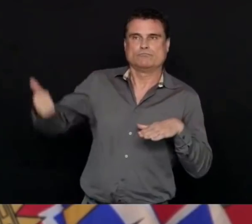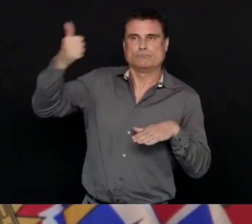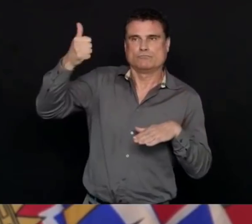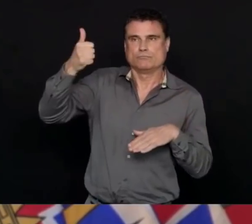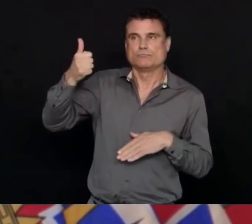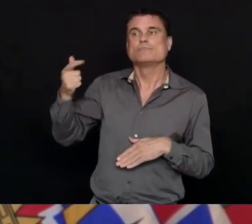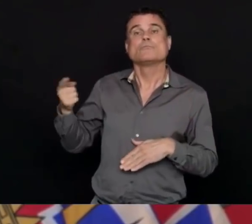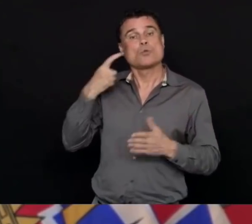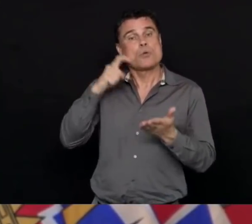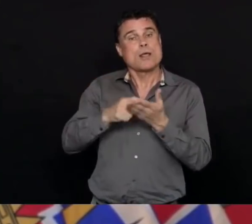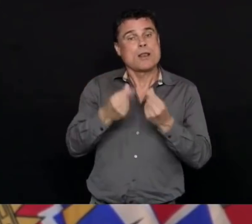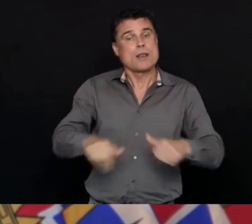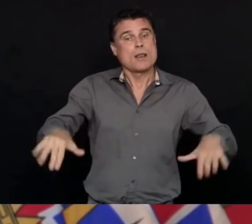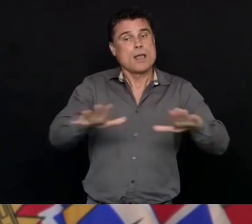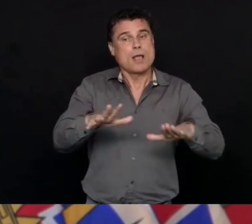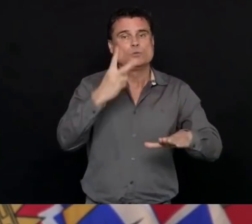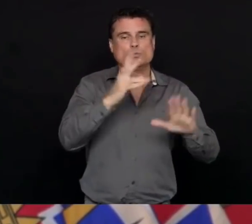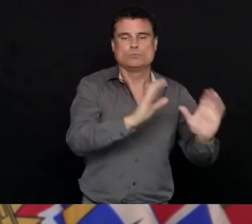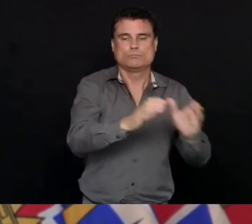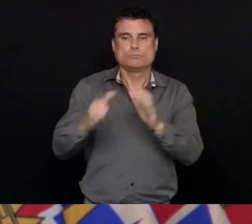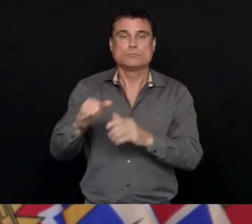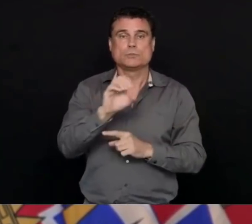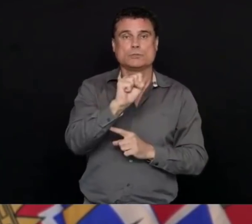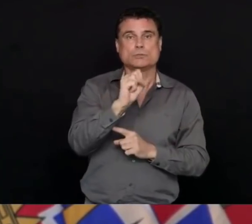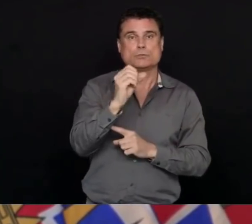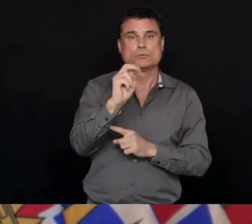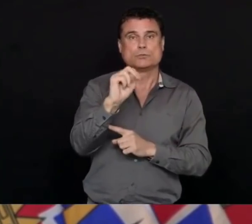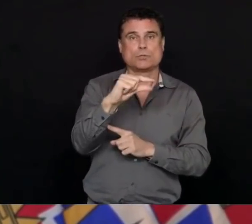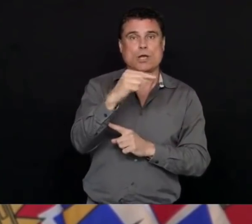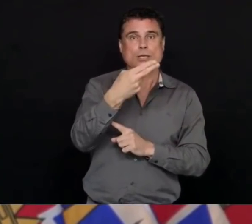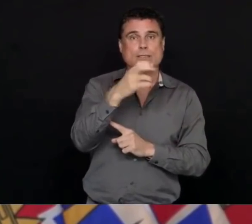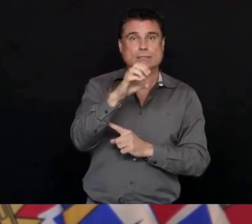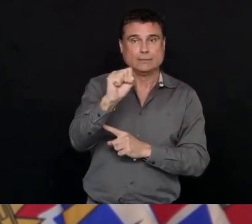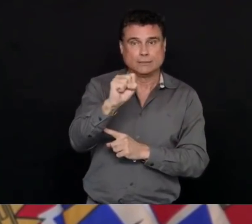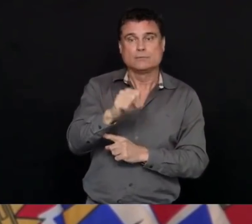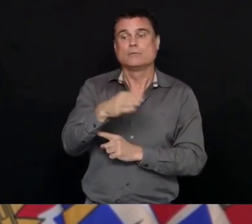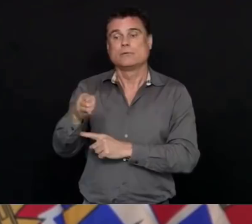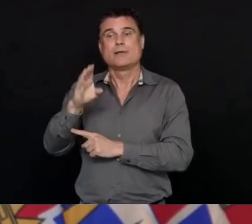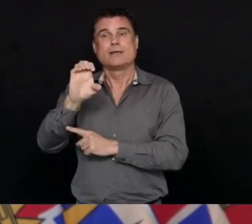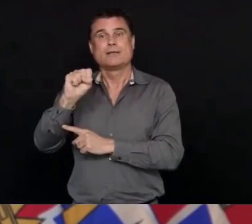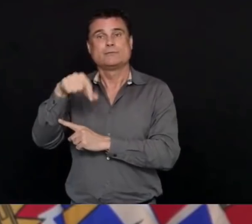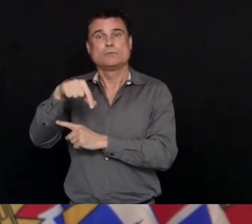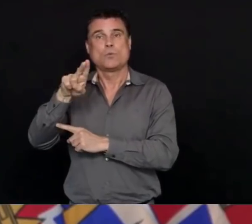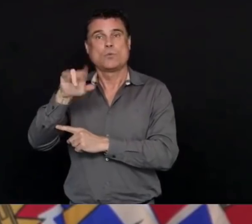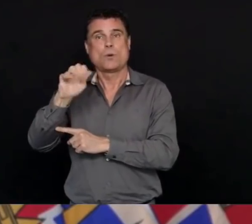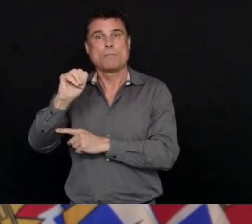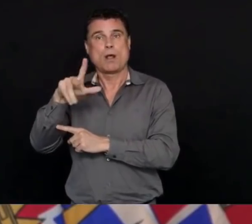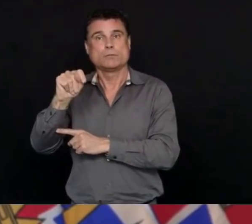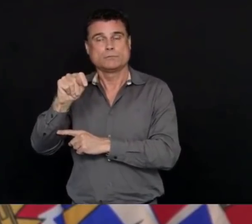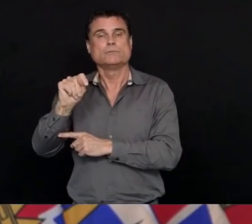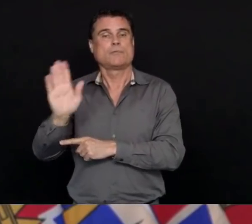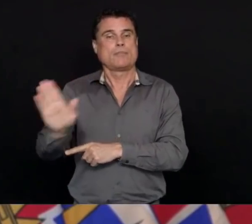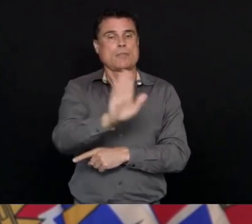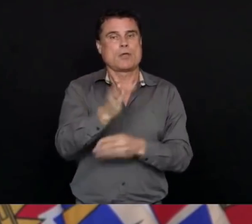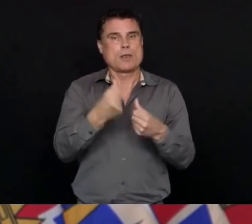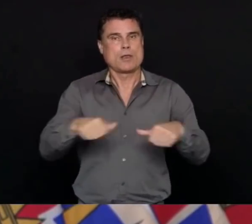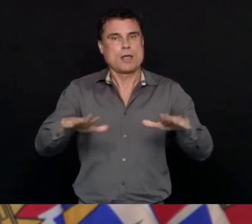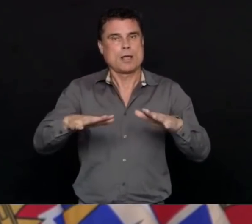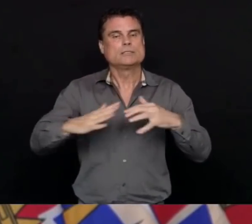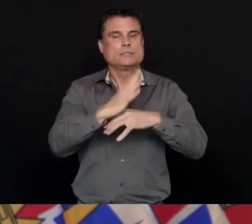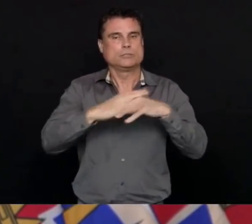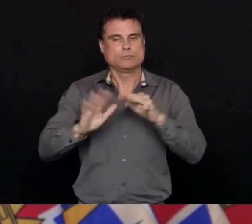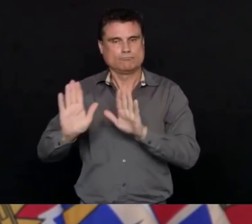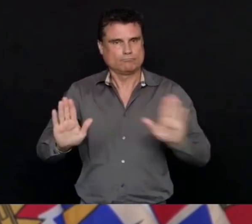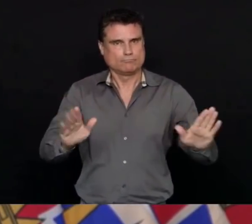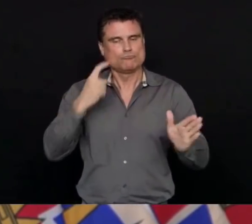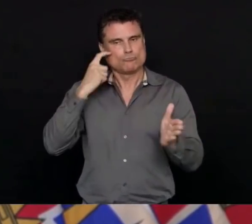the traditional and unceded territories of the Lekongan speaking peoples, particularly the Esquimalt and Songhees First Nations.